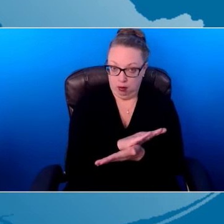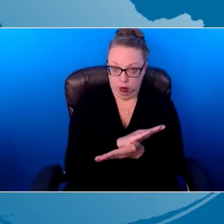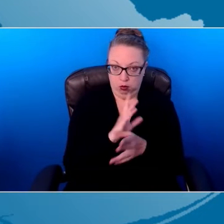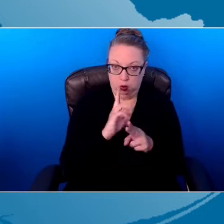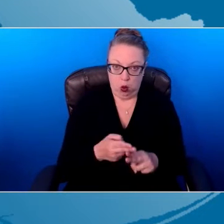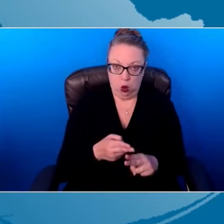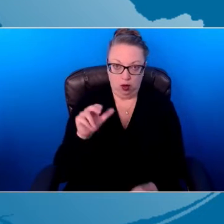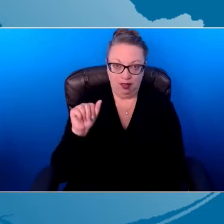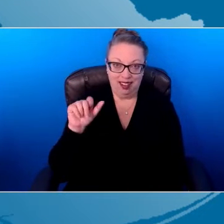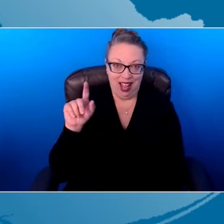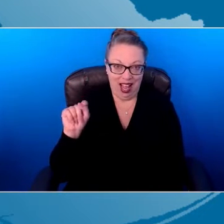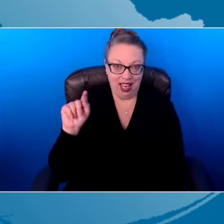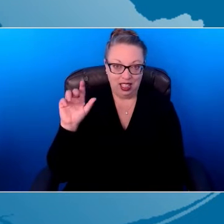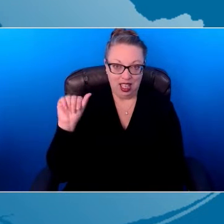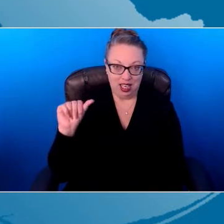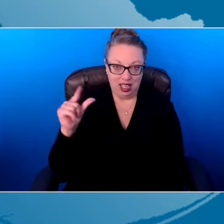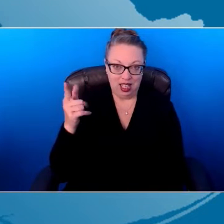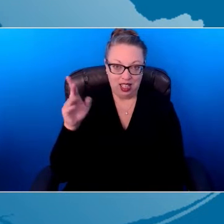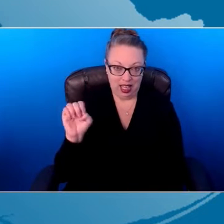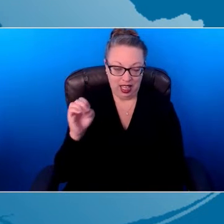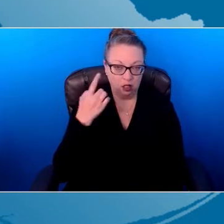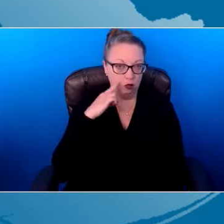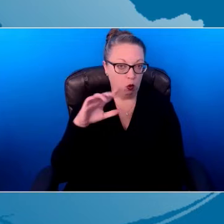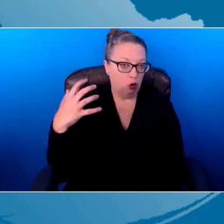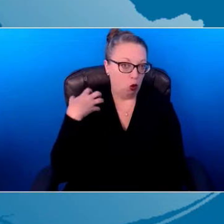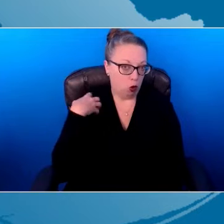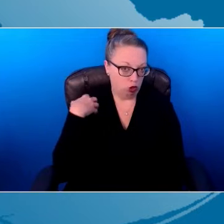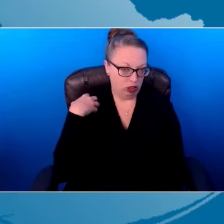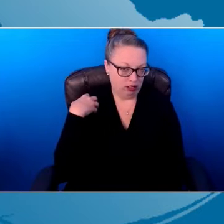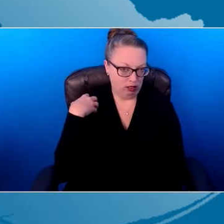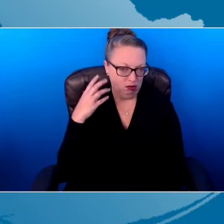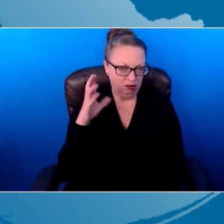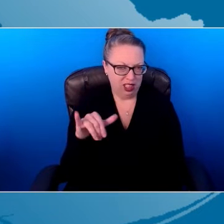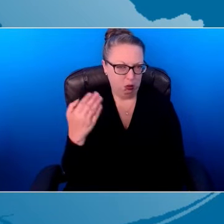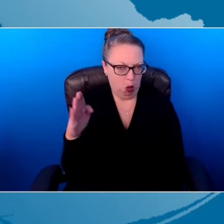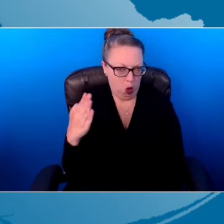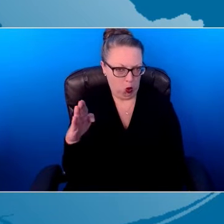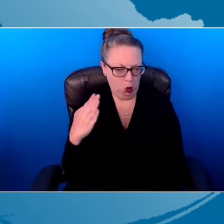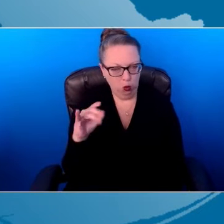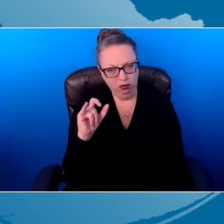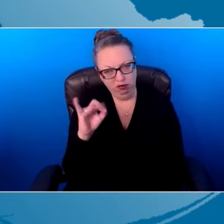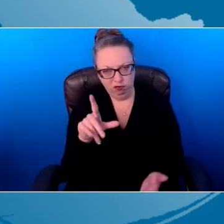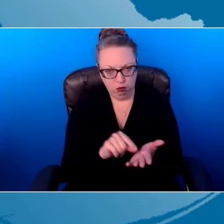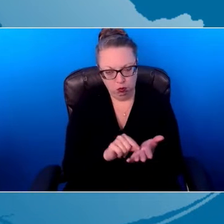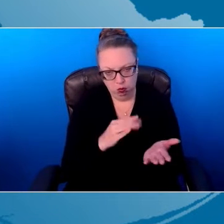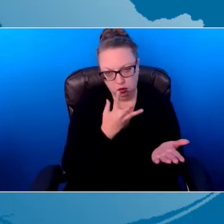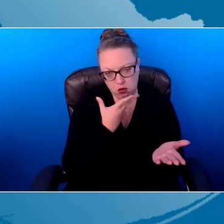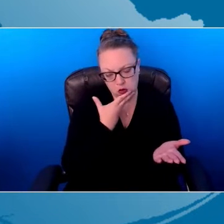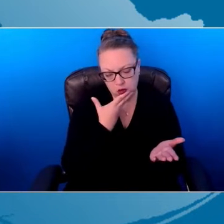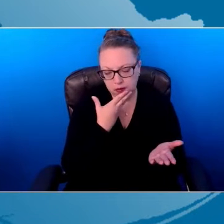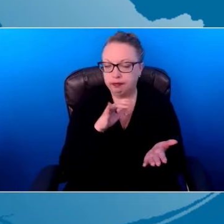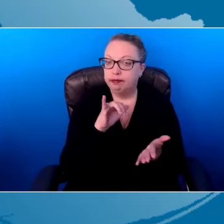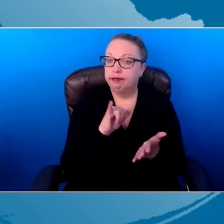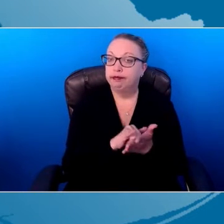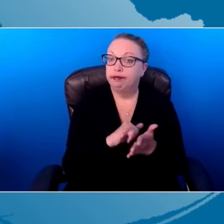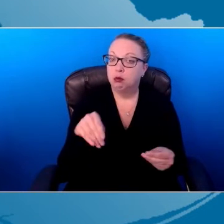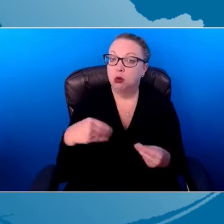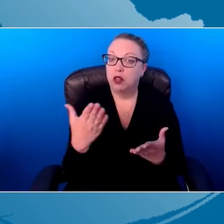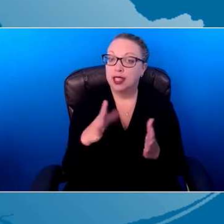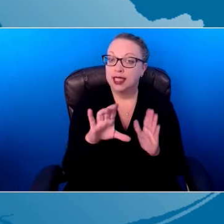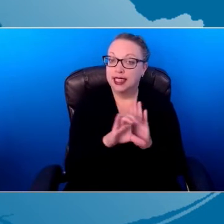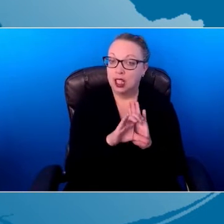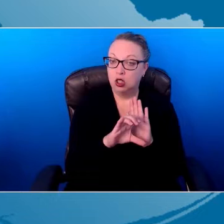That is a blue at-a-glance, if you have it printed in color, that will give you the characteristics of coaching and the